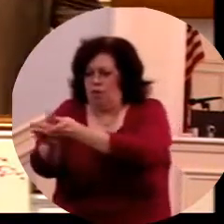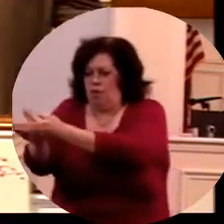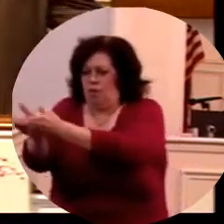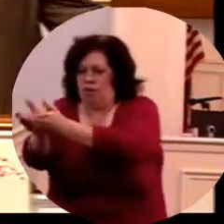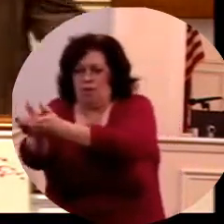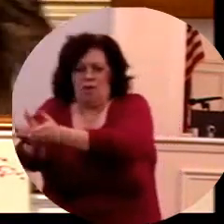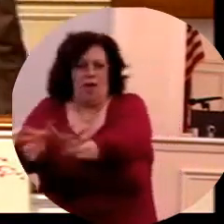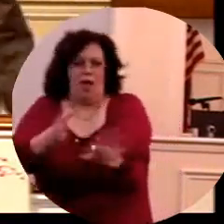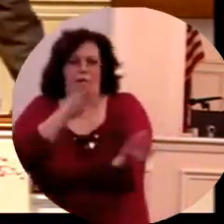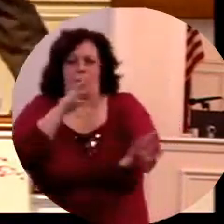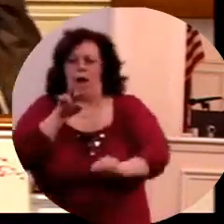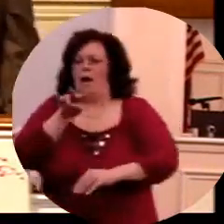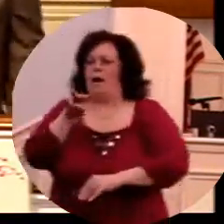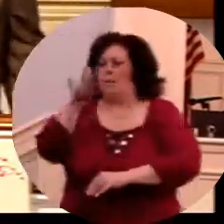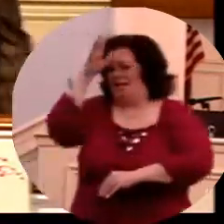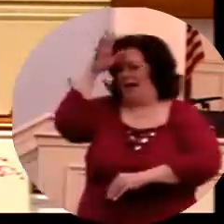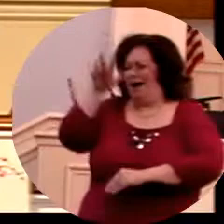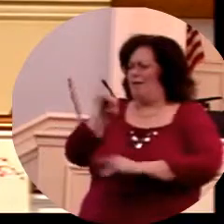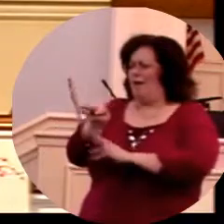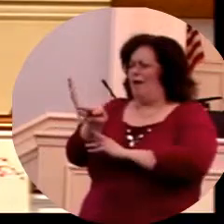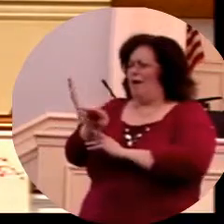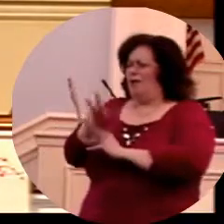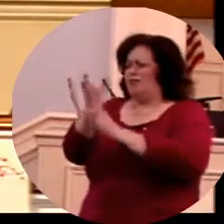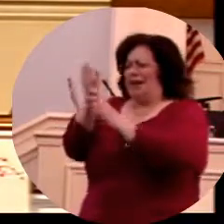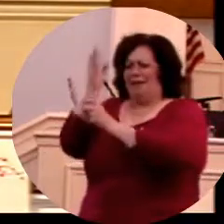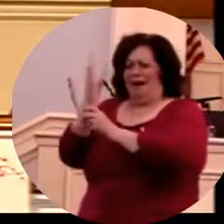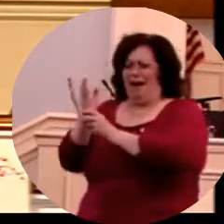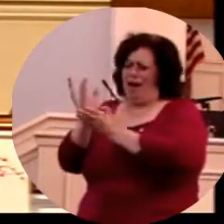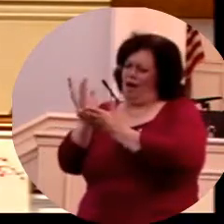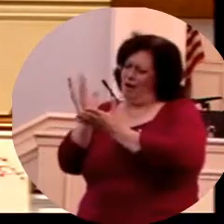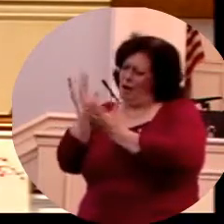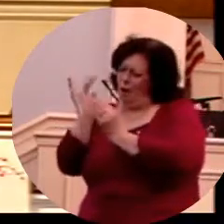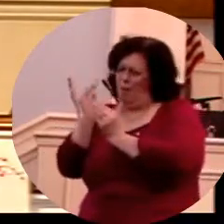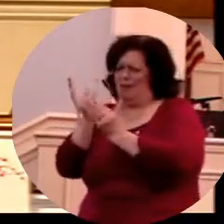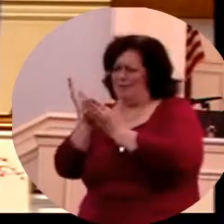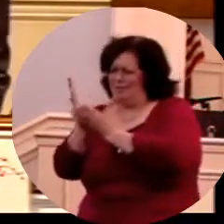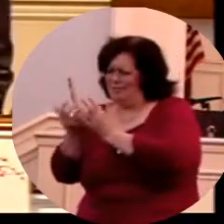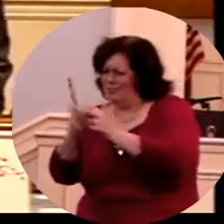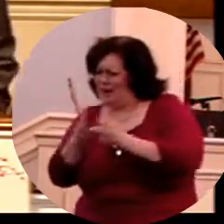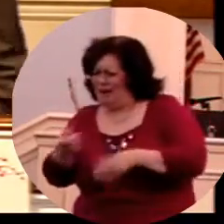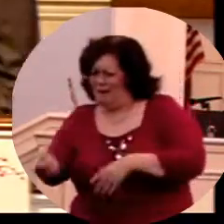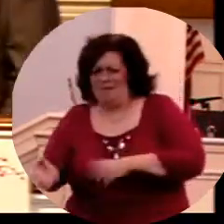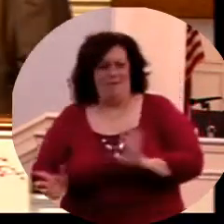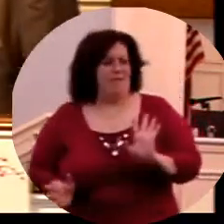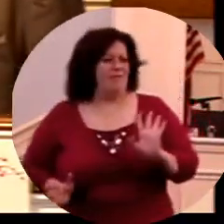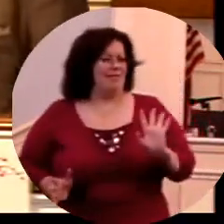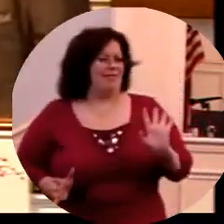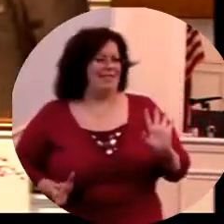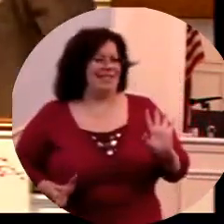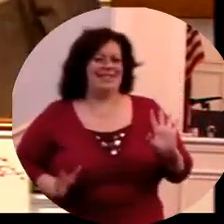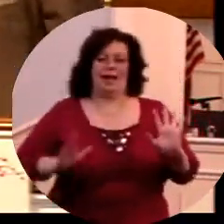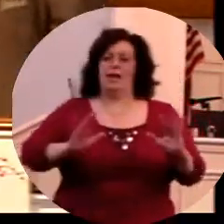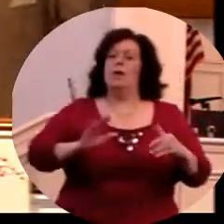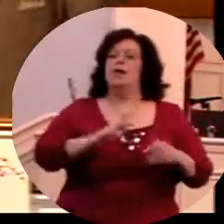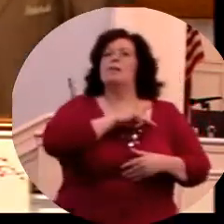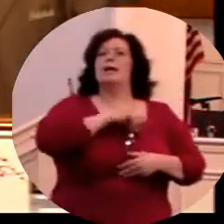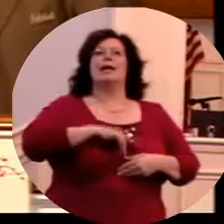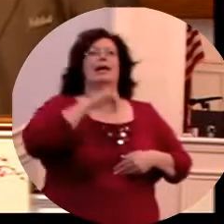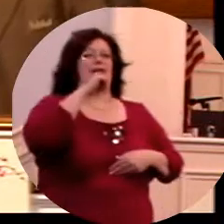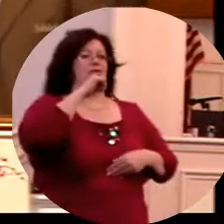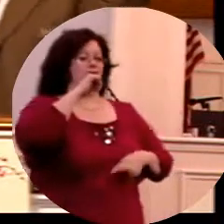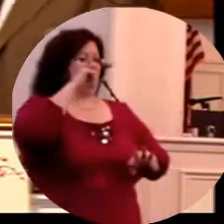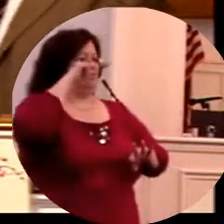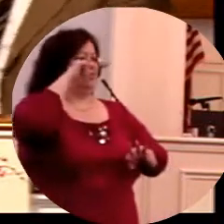I mean, man, you're talking about trusting God. And it goes out and down the river it goes. And there goes the sister of Moses walking around the